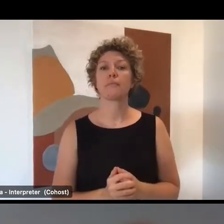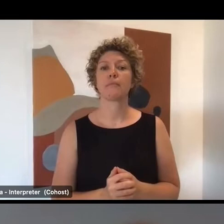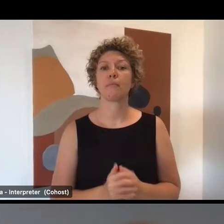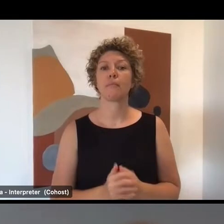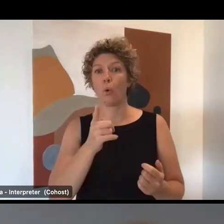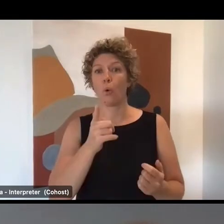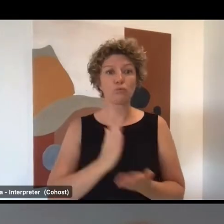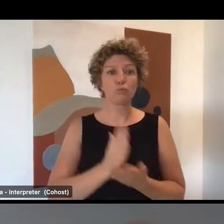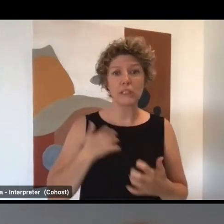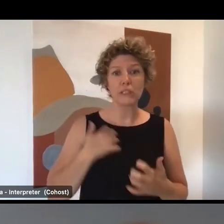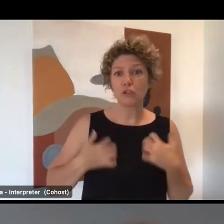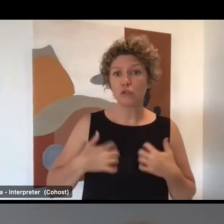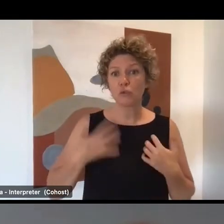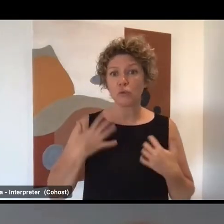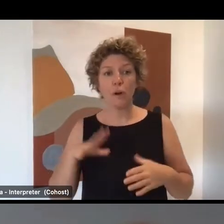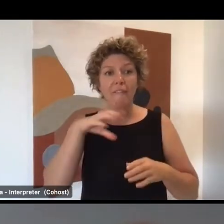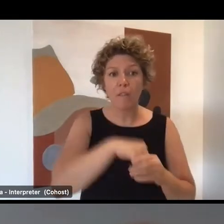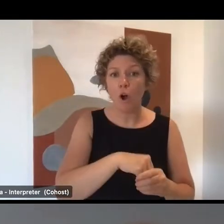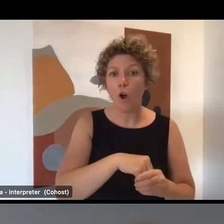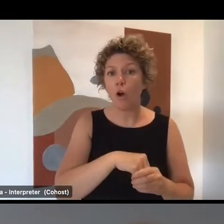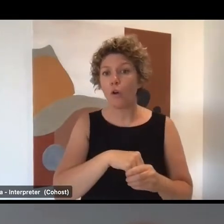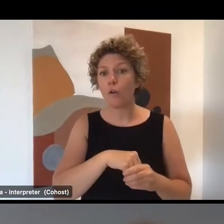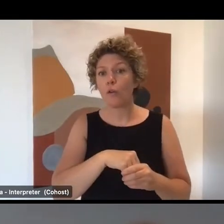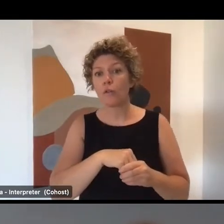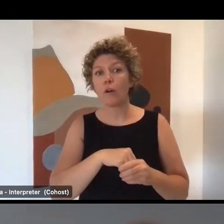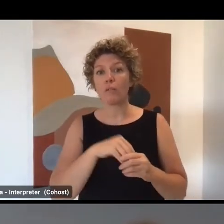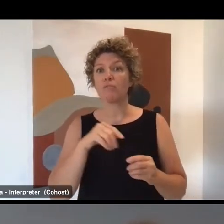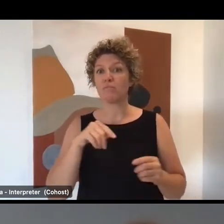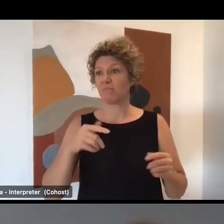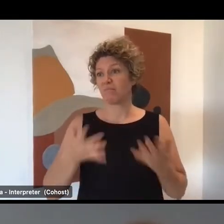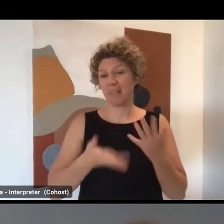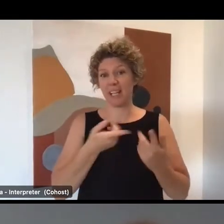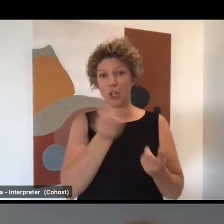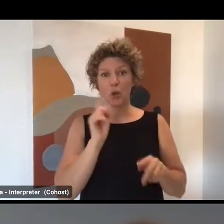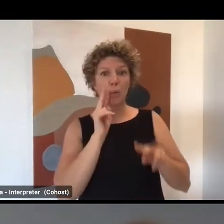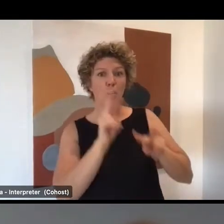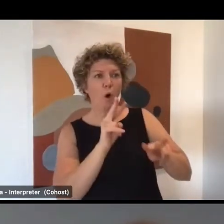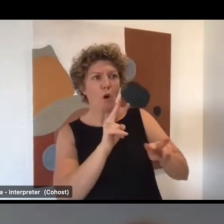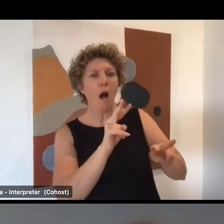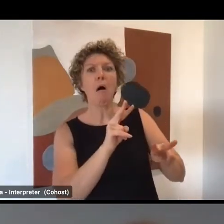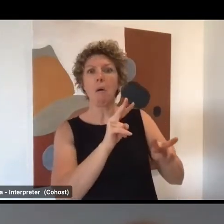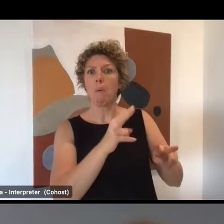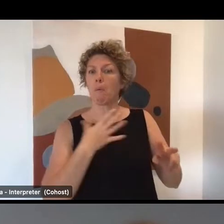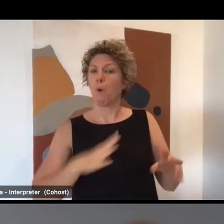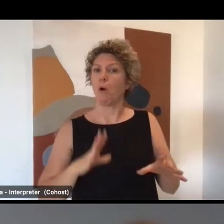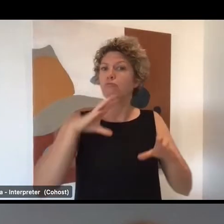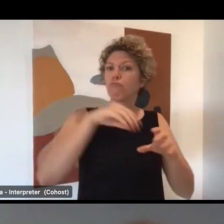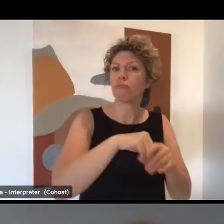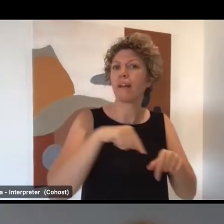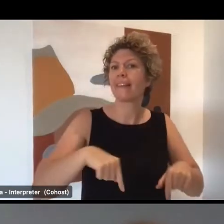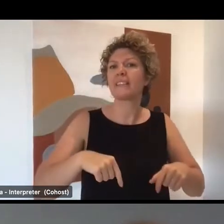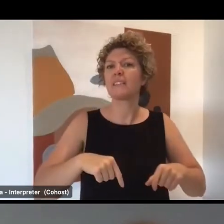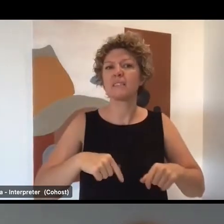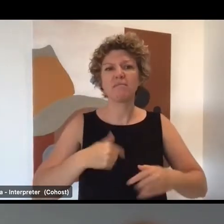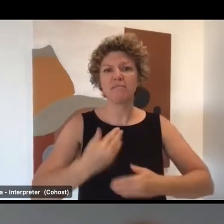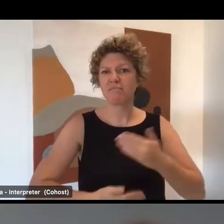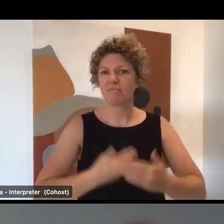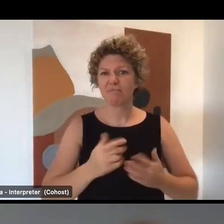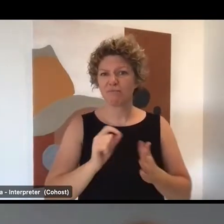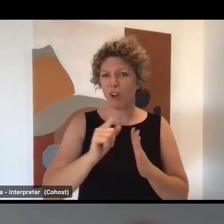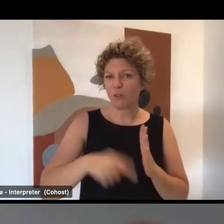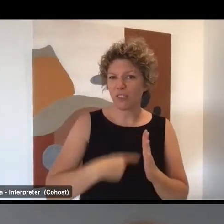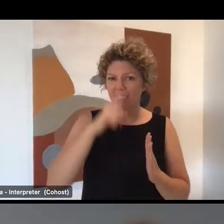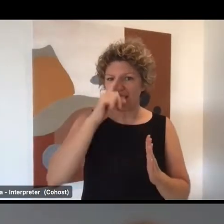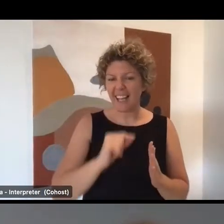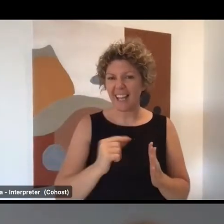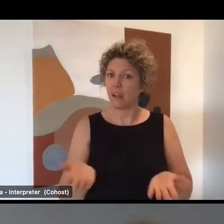really interested in getting involved, I'm hoping that's the whole thing in this webinar is that we get people to get in contact and